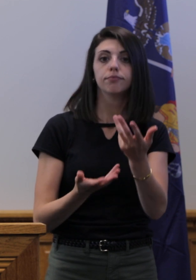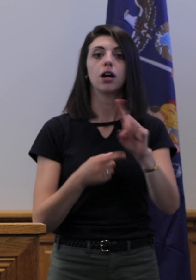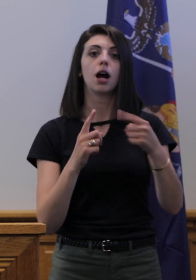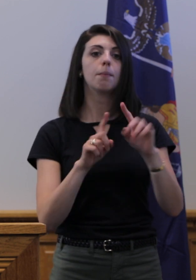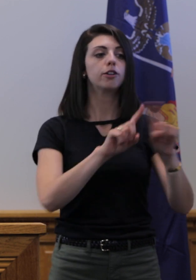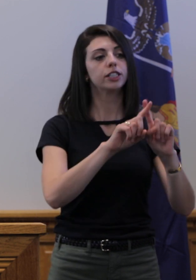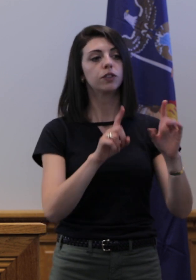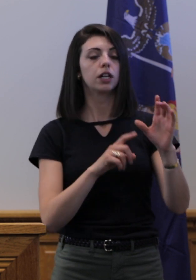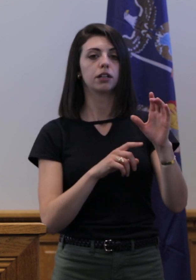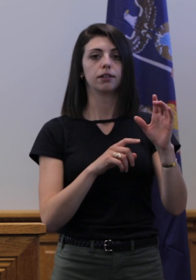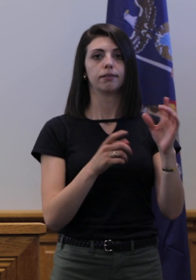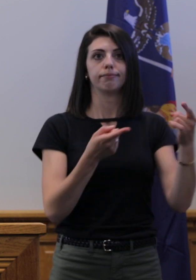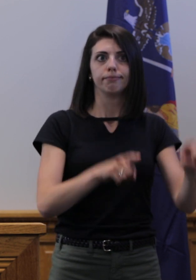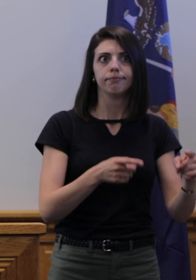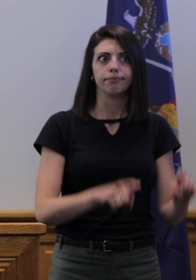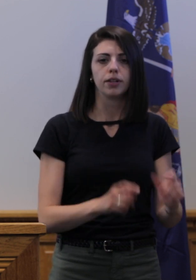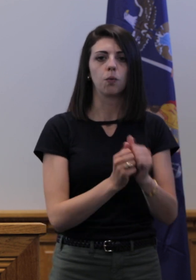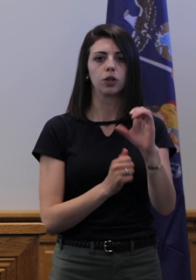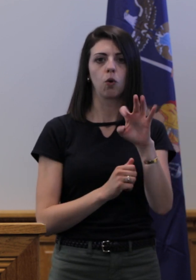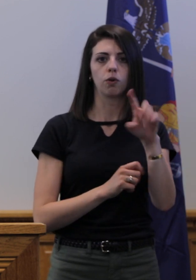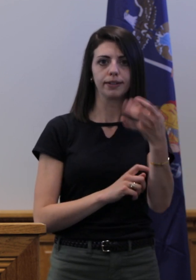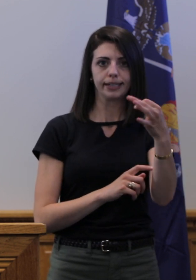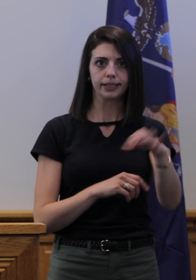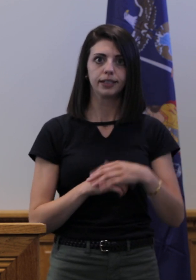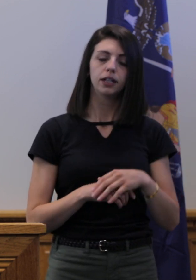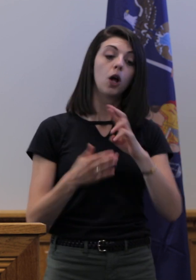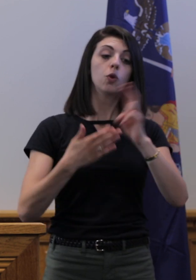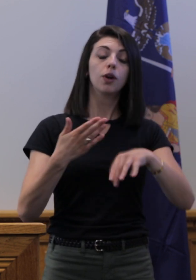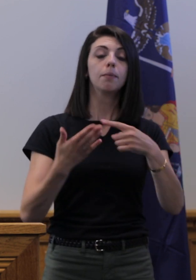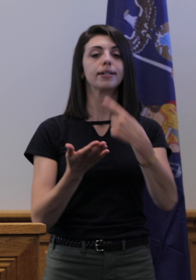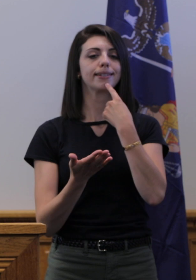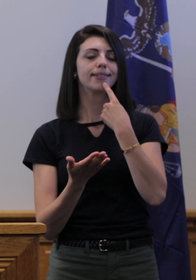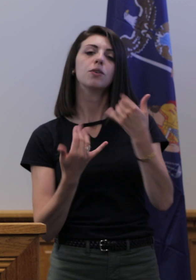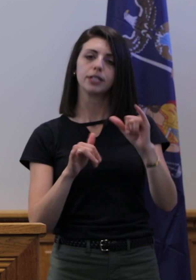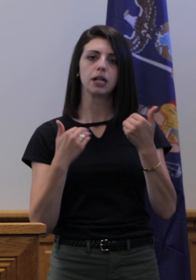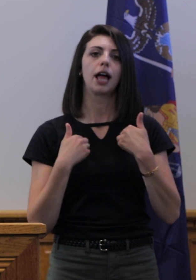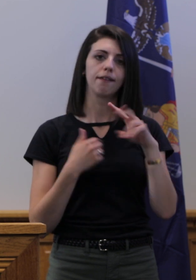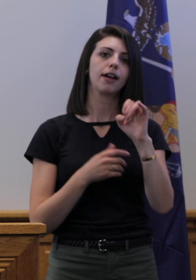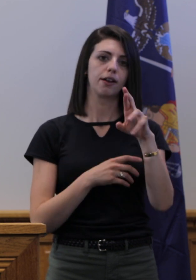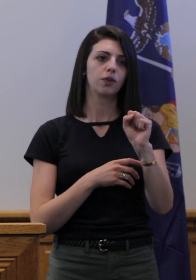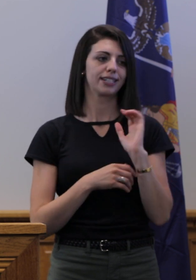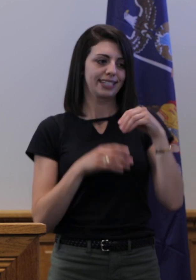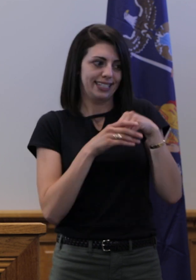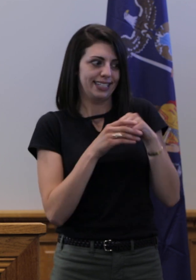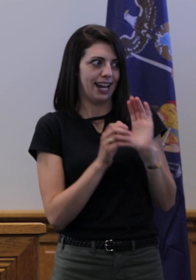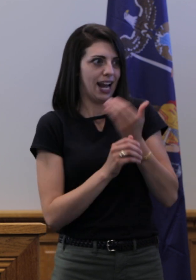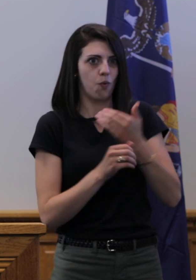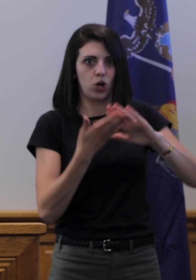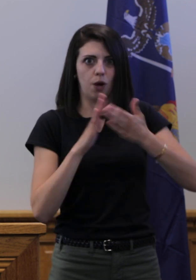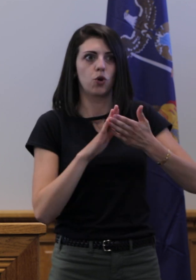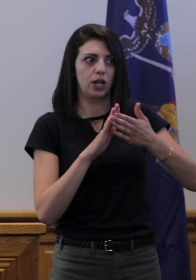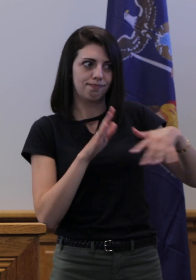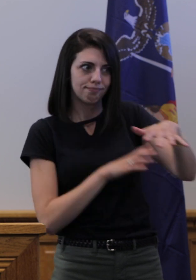activity throughout the county. This report shows that the virus remains in our community and everyone should continue to practice